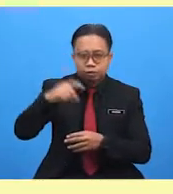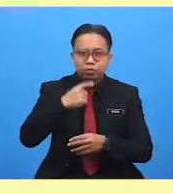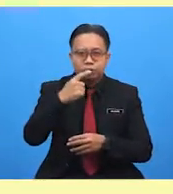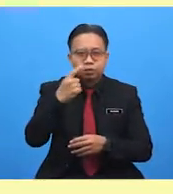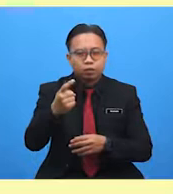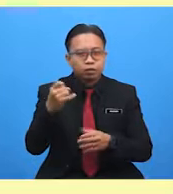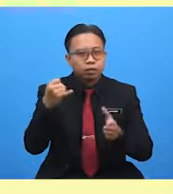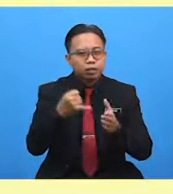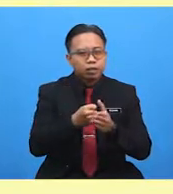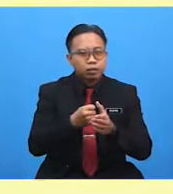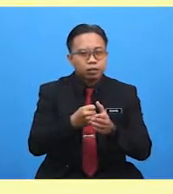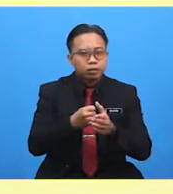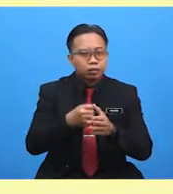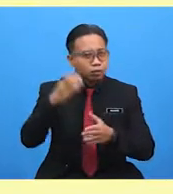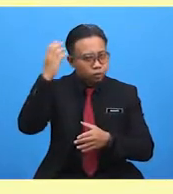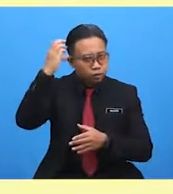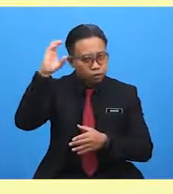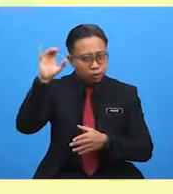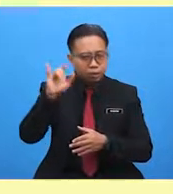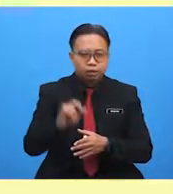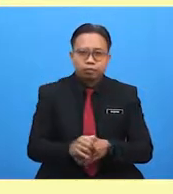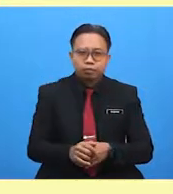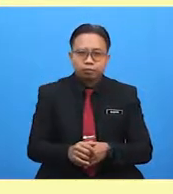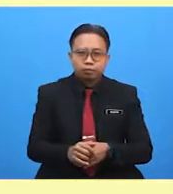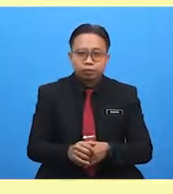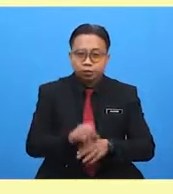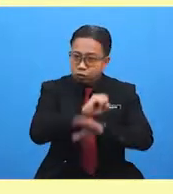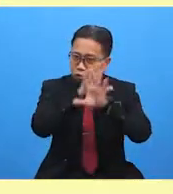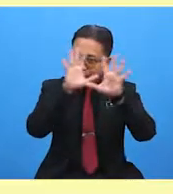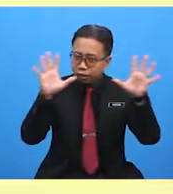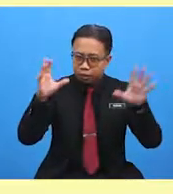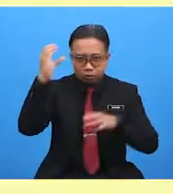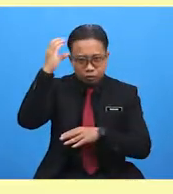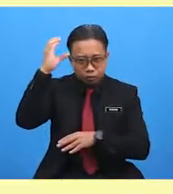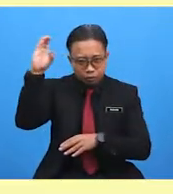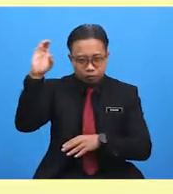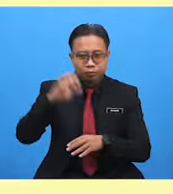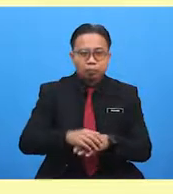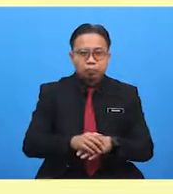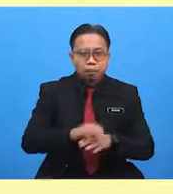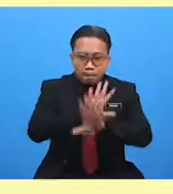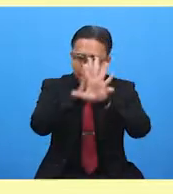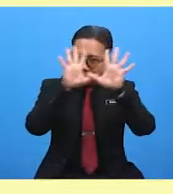It's sunny. The sun is shining. It's bright.